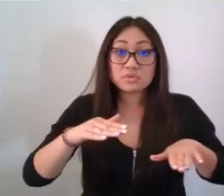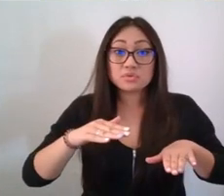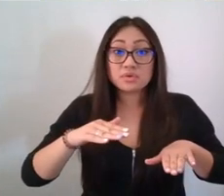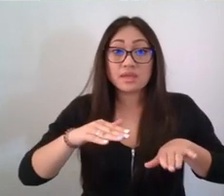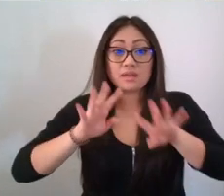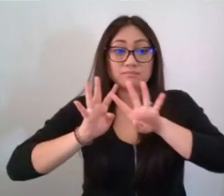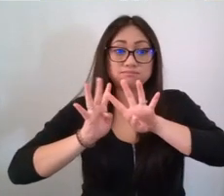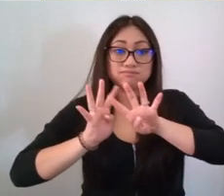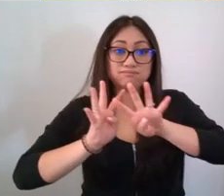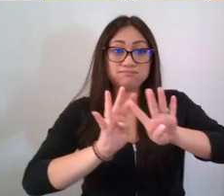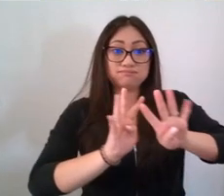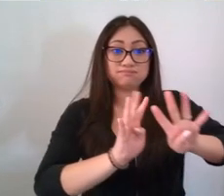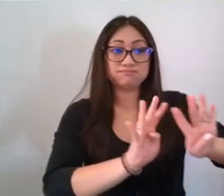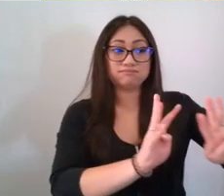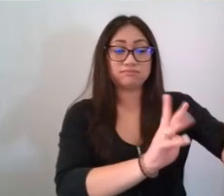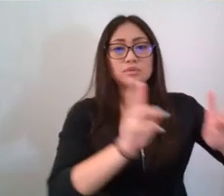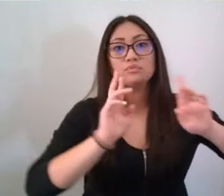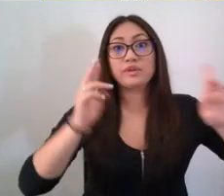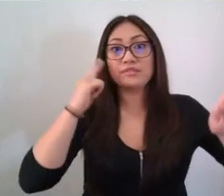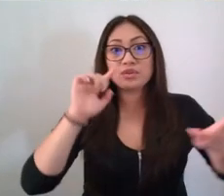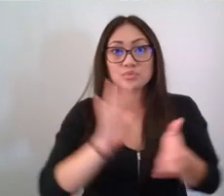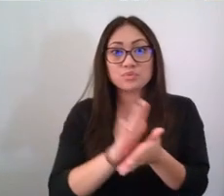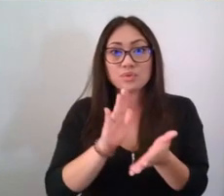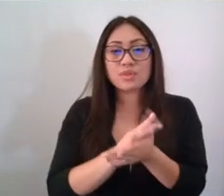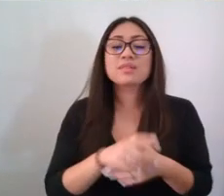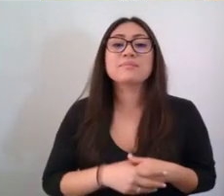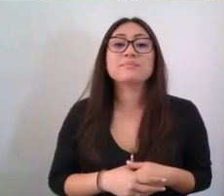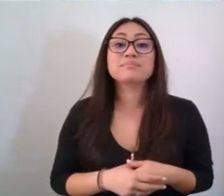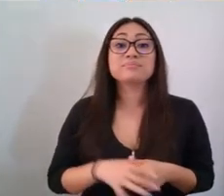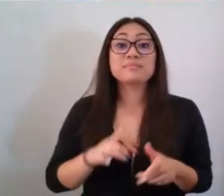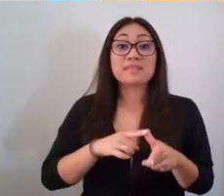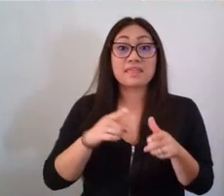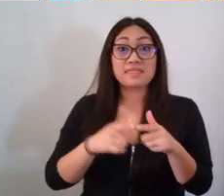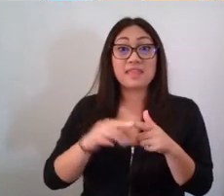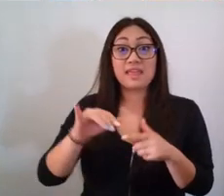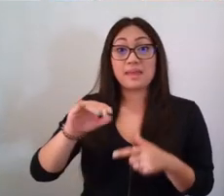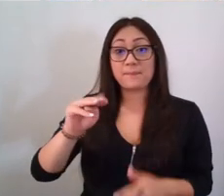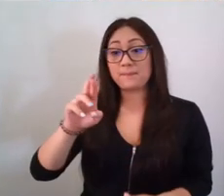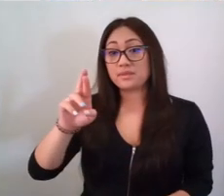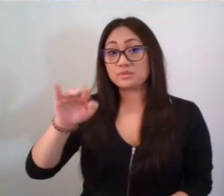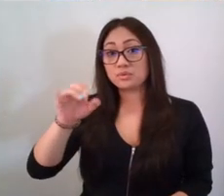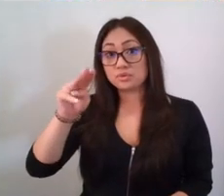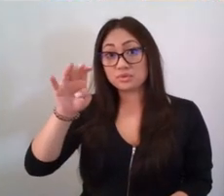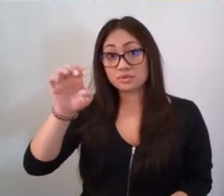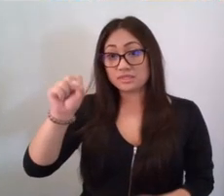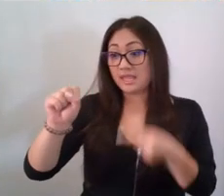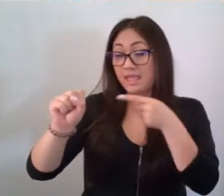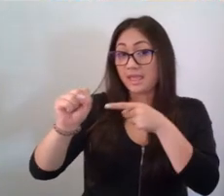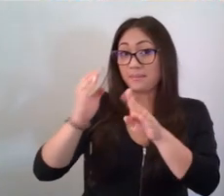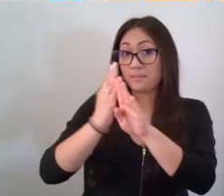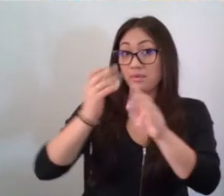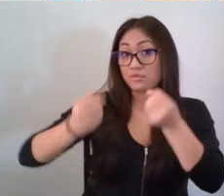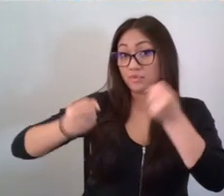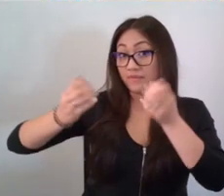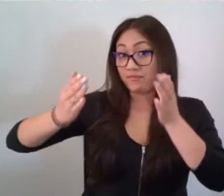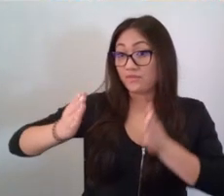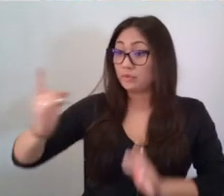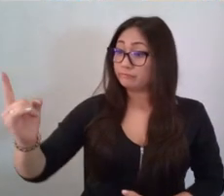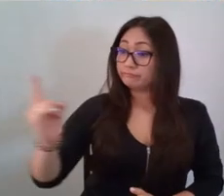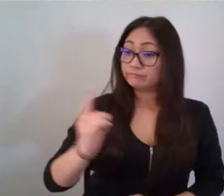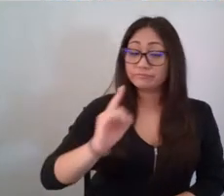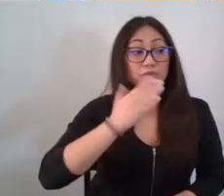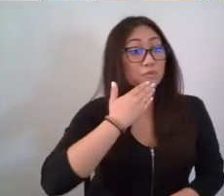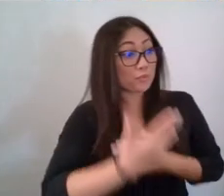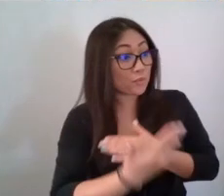for another day at school. Then Mr. James, the bus driver, stepped off the bus. Good morning, he said to Mrs. Marquez, the principal,